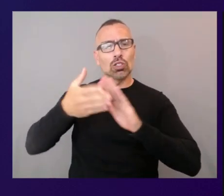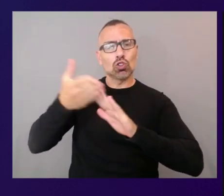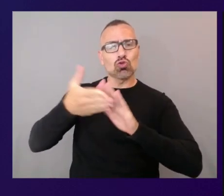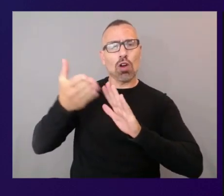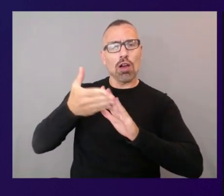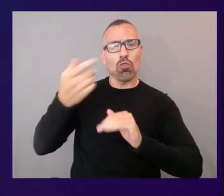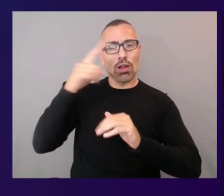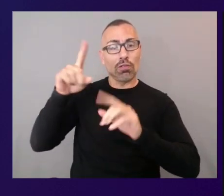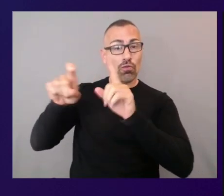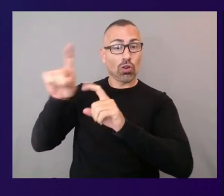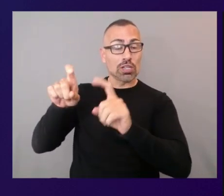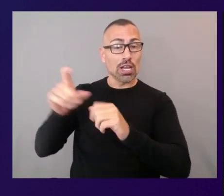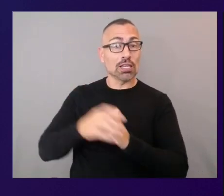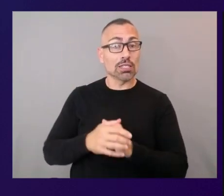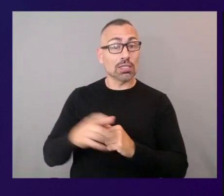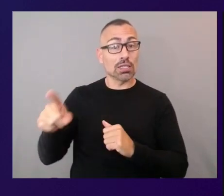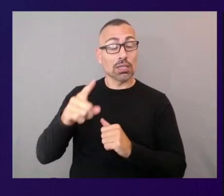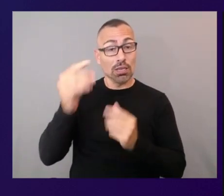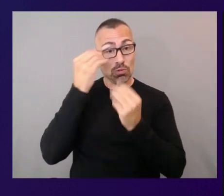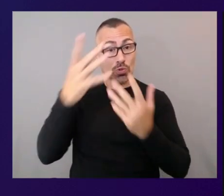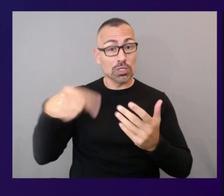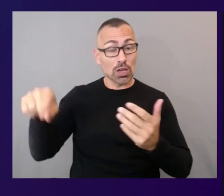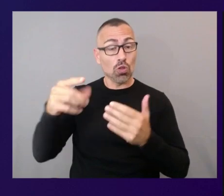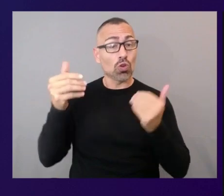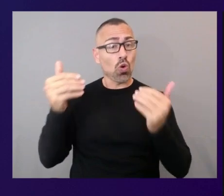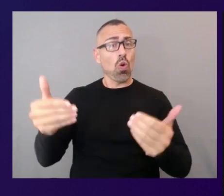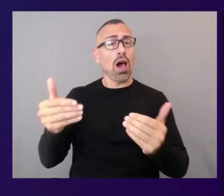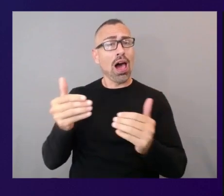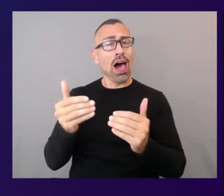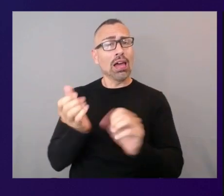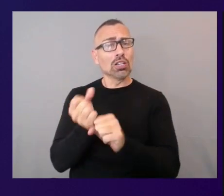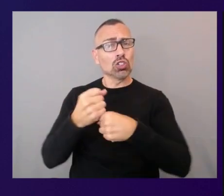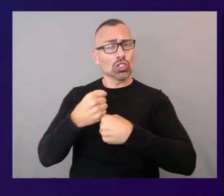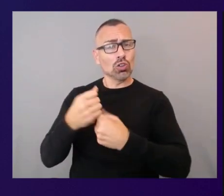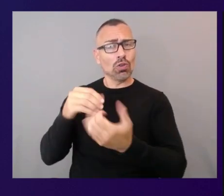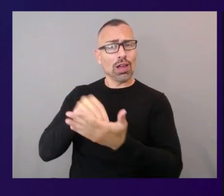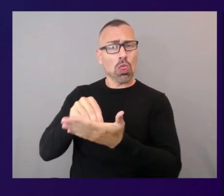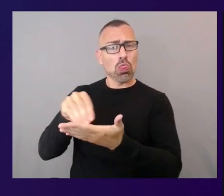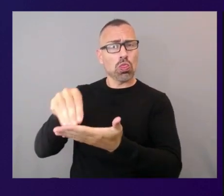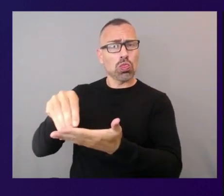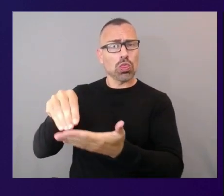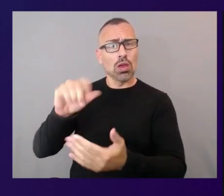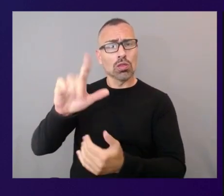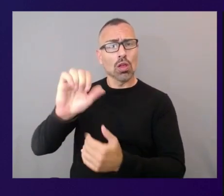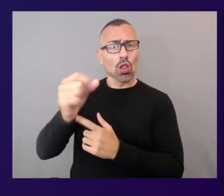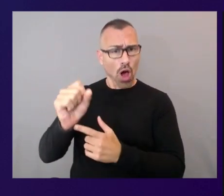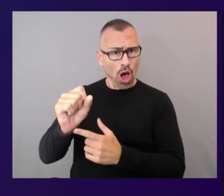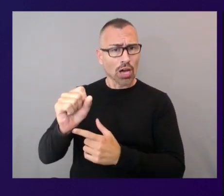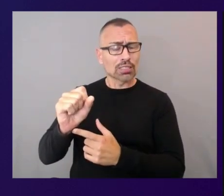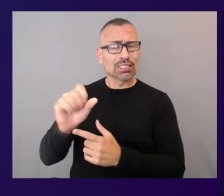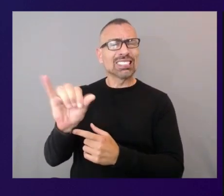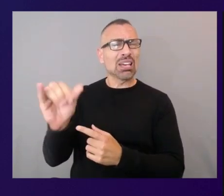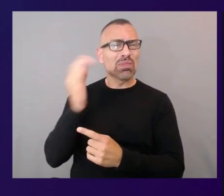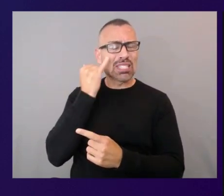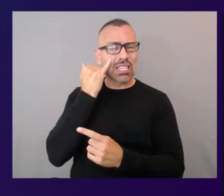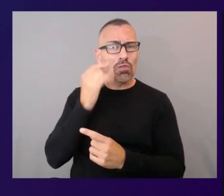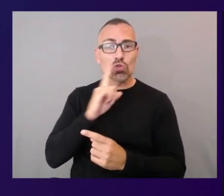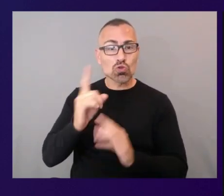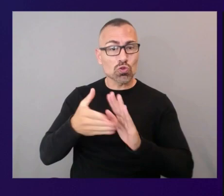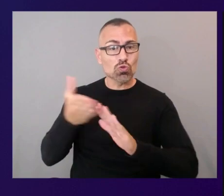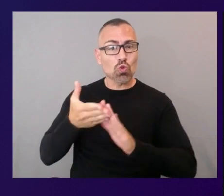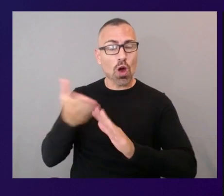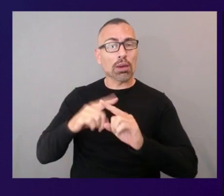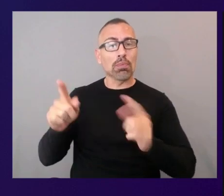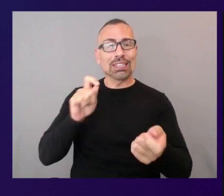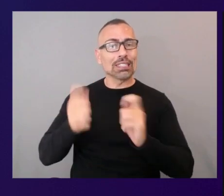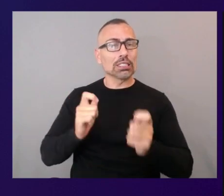to still generate the logs of what it would do if it was actually running but it's not going to actually make any of those changes so you can leave this in dry